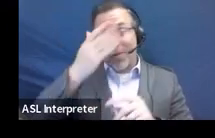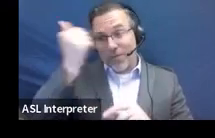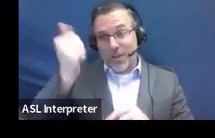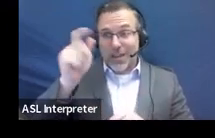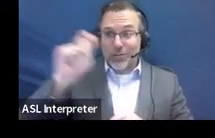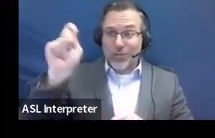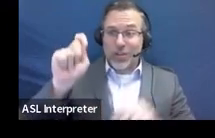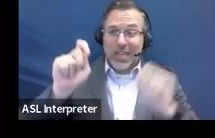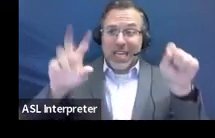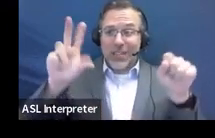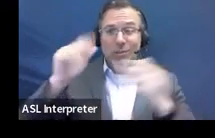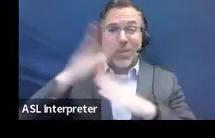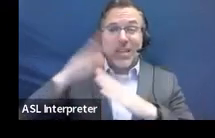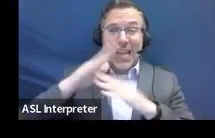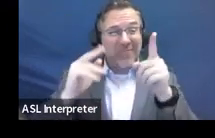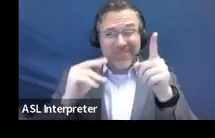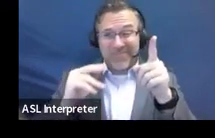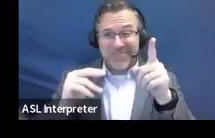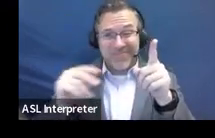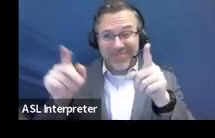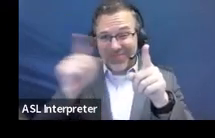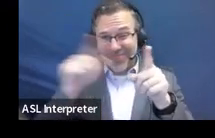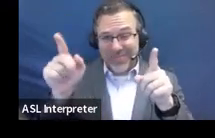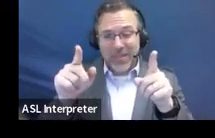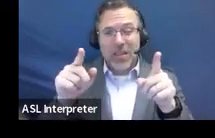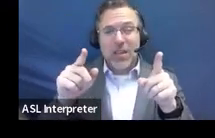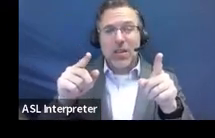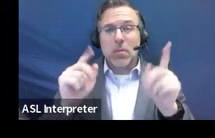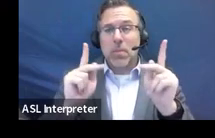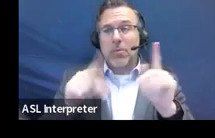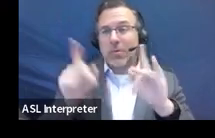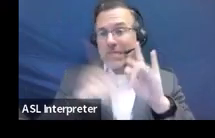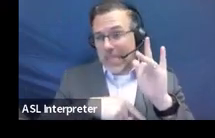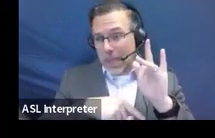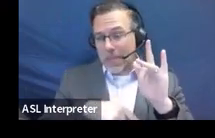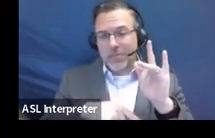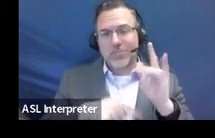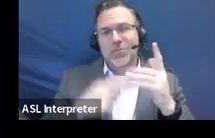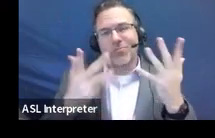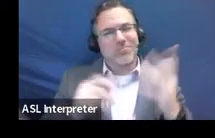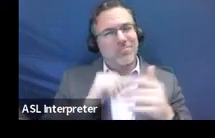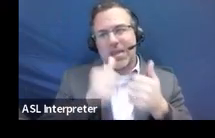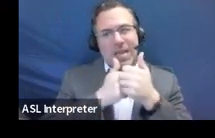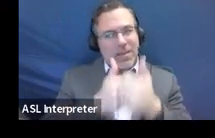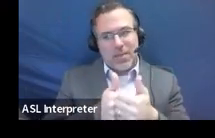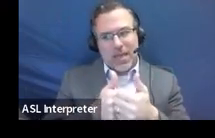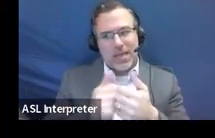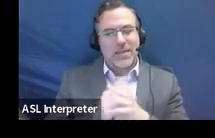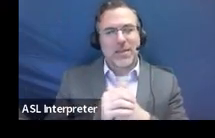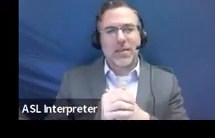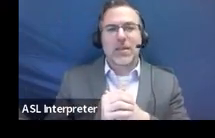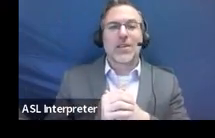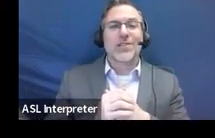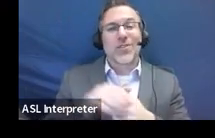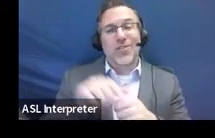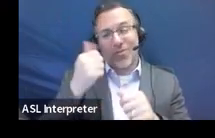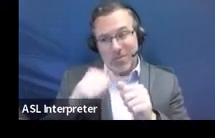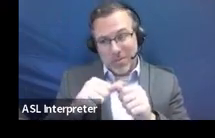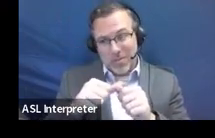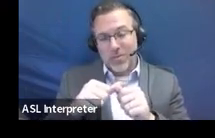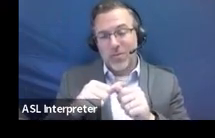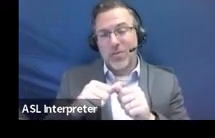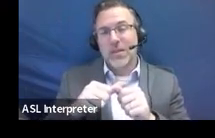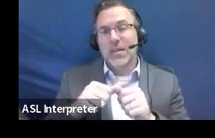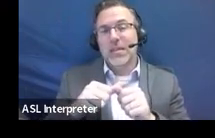at the top of this. And so then when we look at that, that would be marked as not compliant. So, just remembering to check if